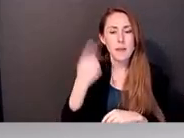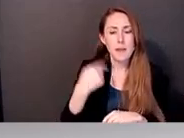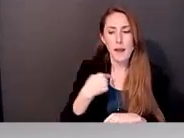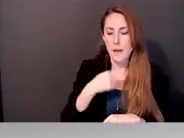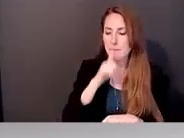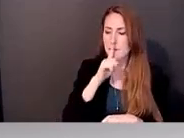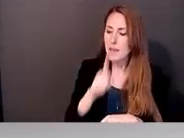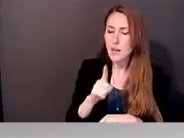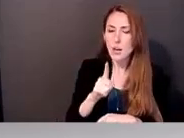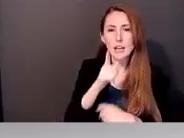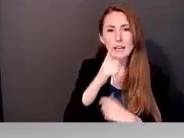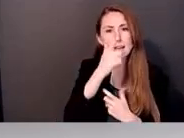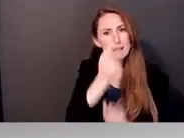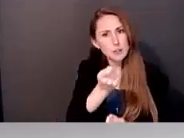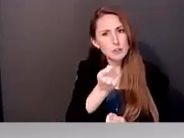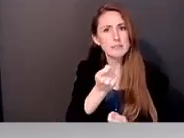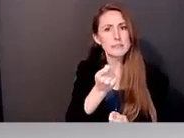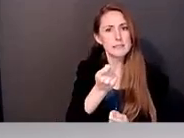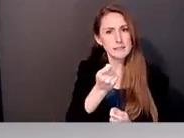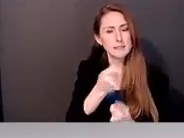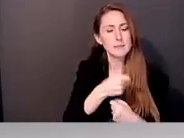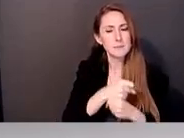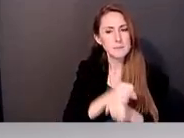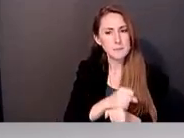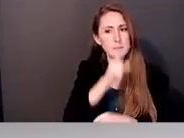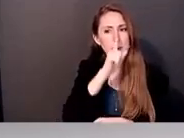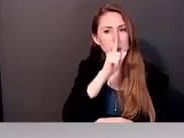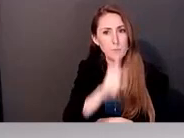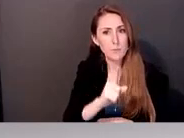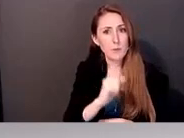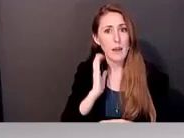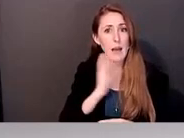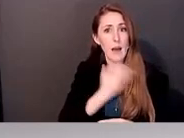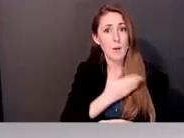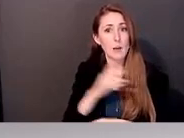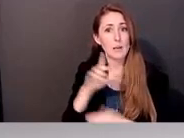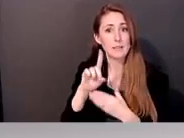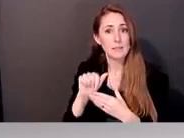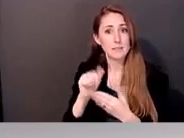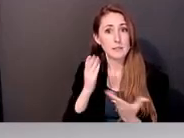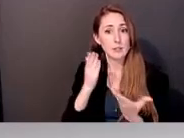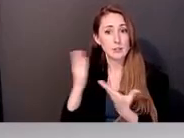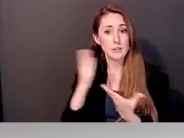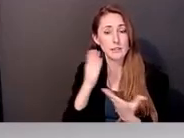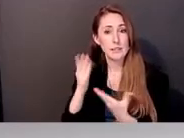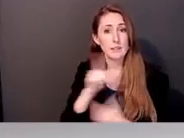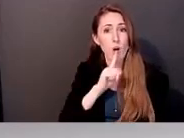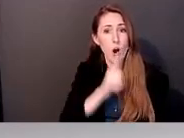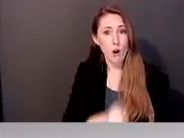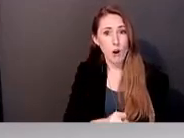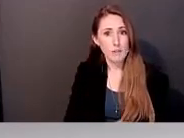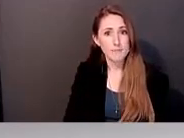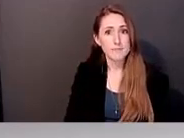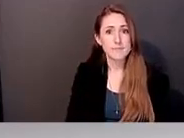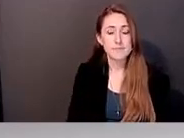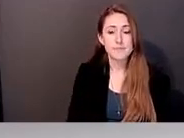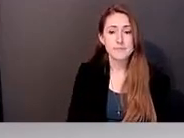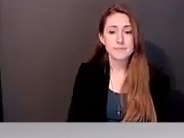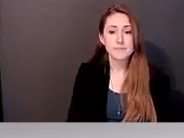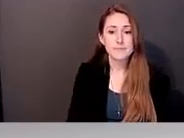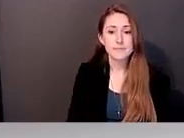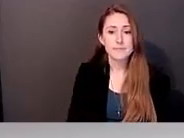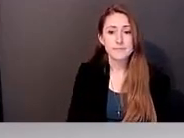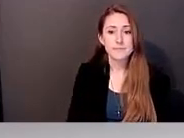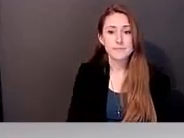interested in making sure that our disability services are. Um, but there is a large,